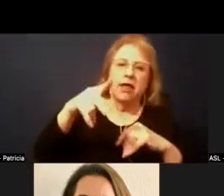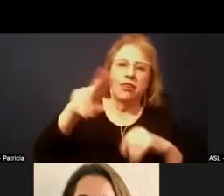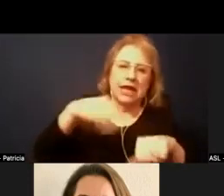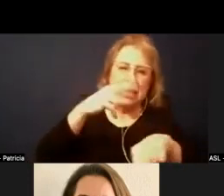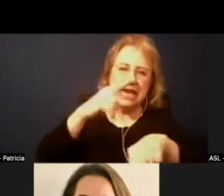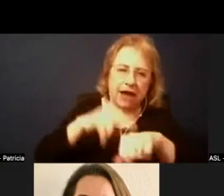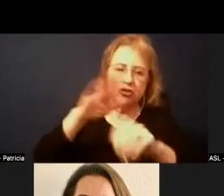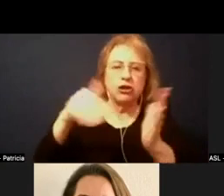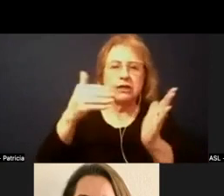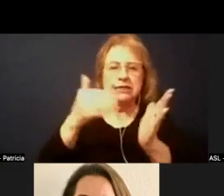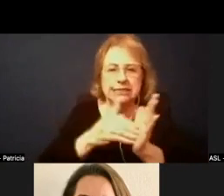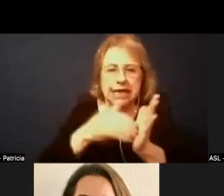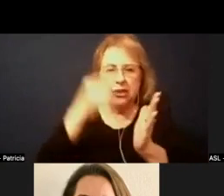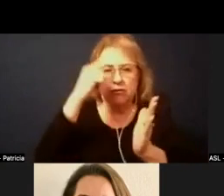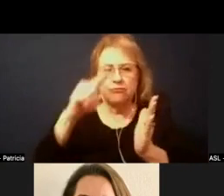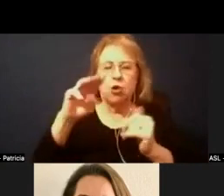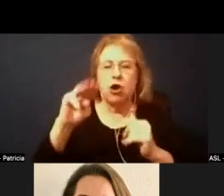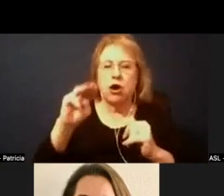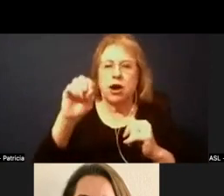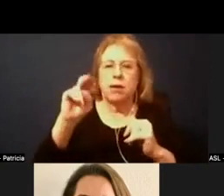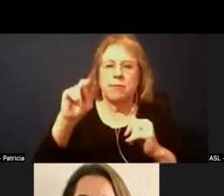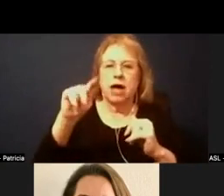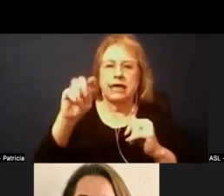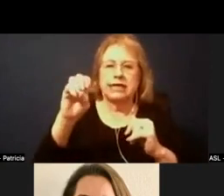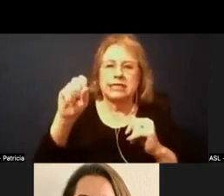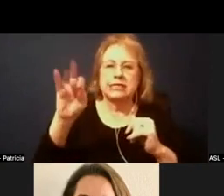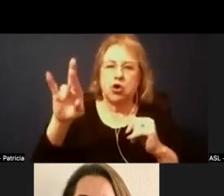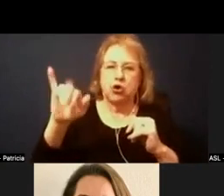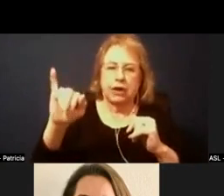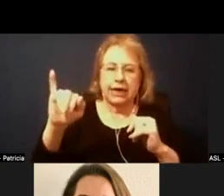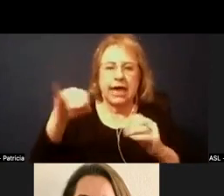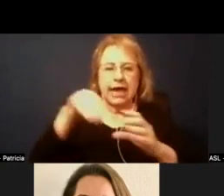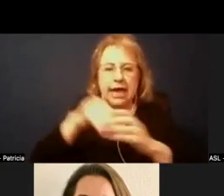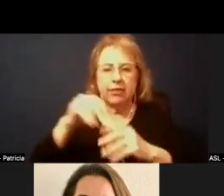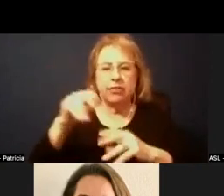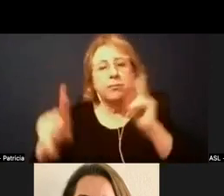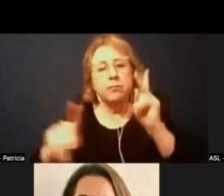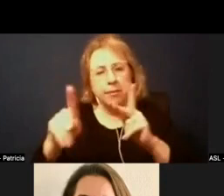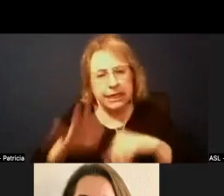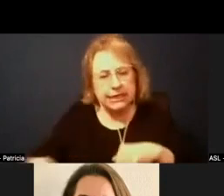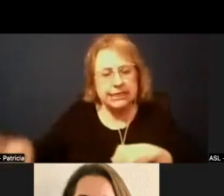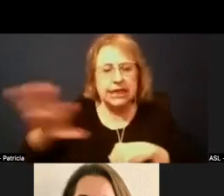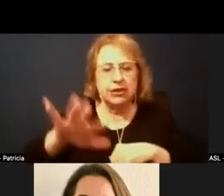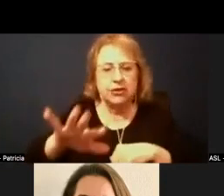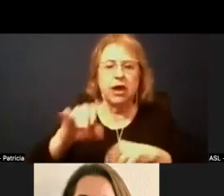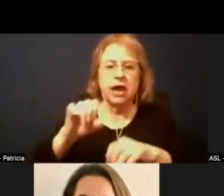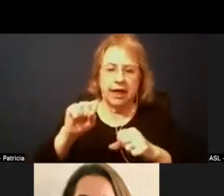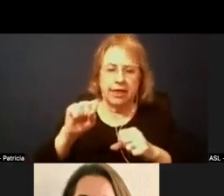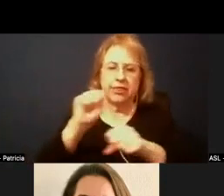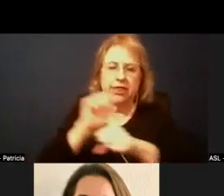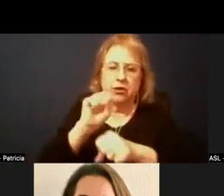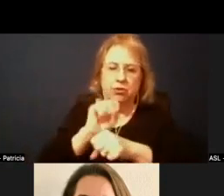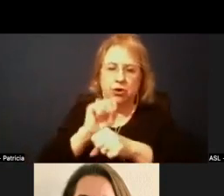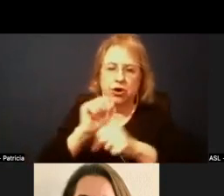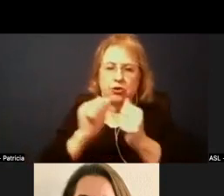Center for Montessori and the public sector. They're a nonprofit organization that works with Montessori schools, and especially